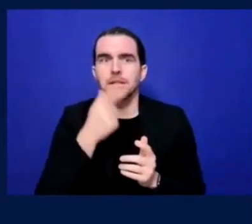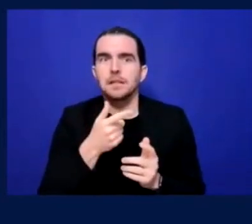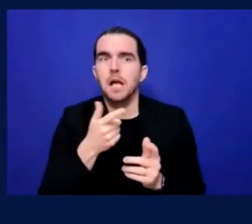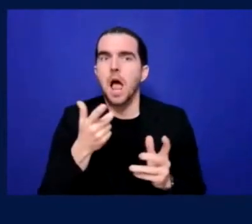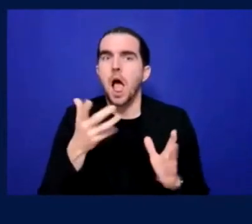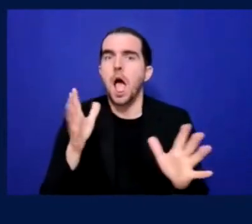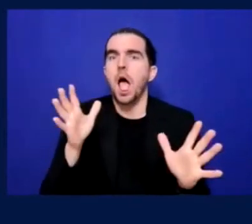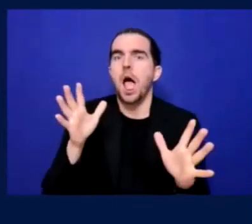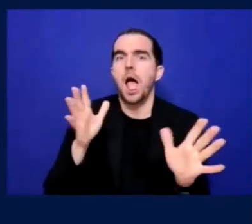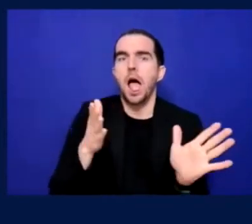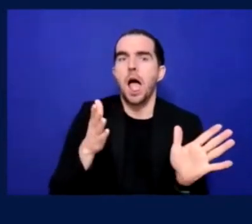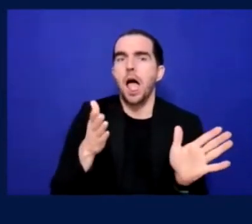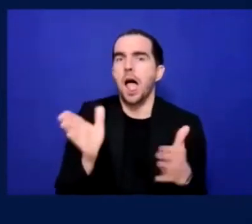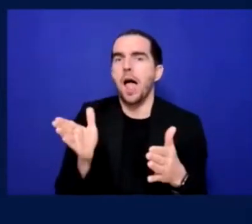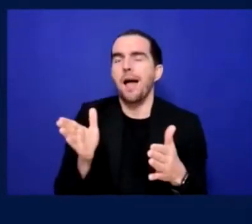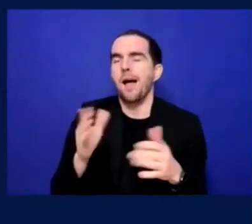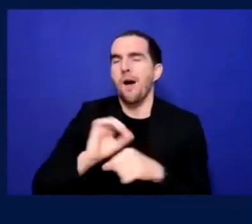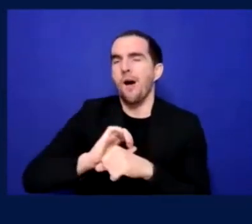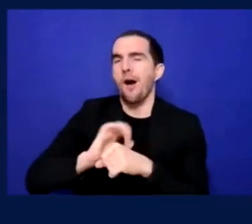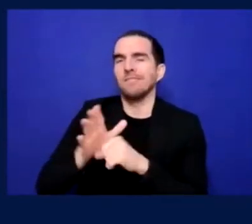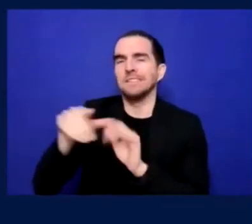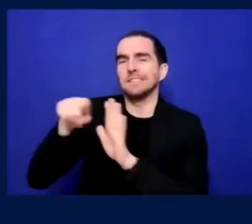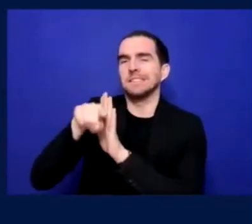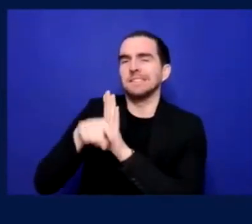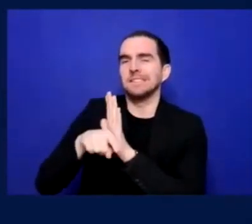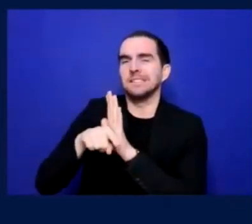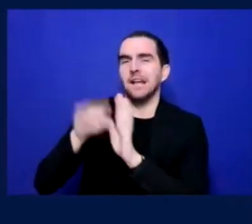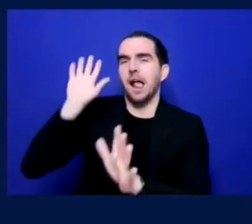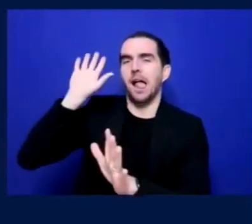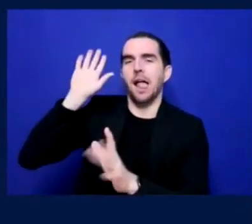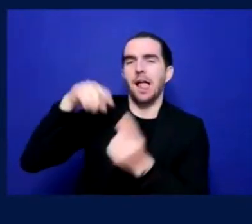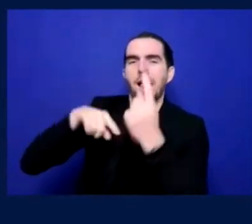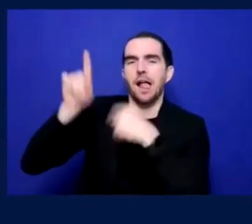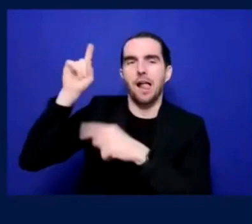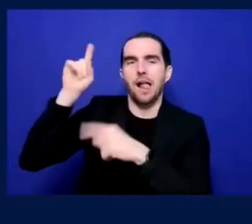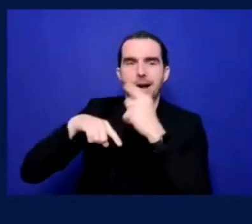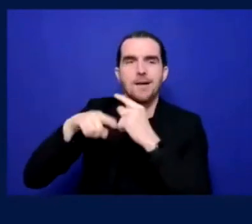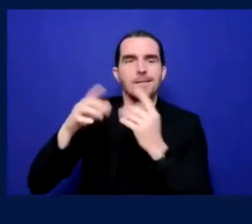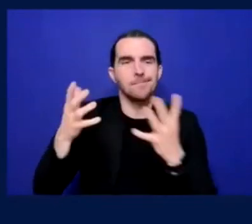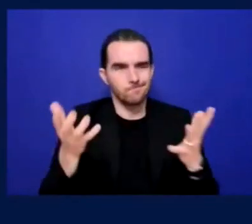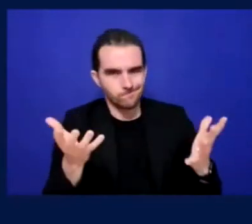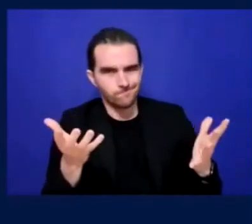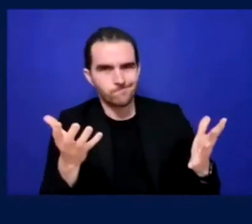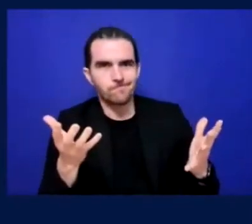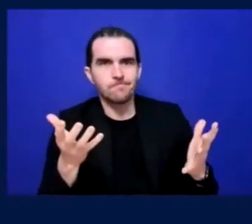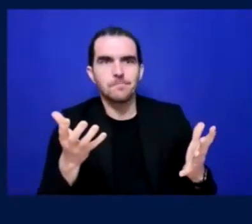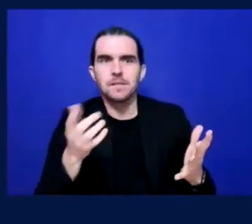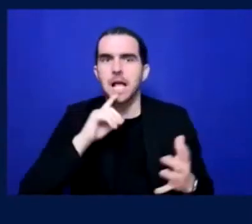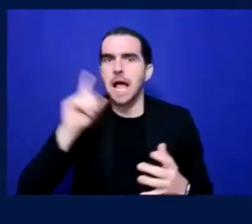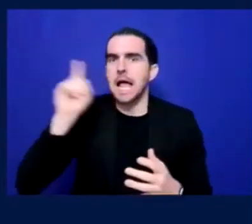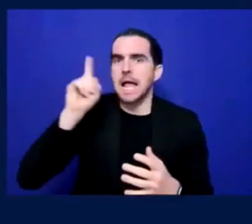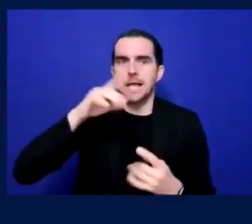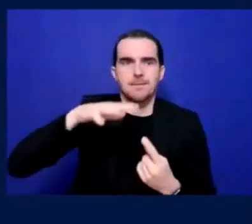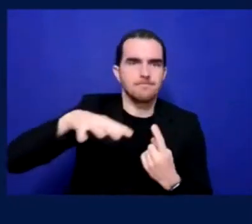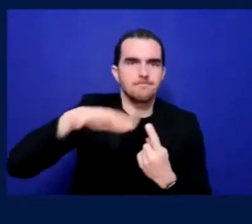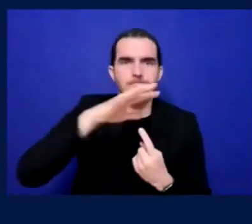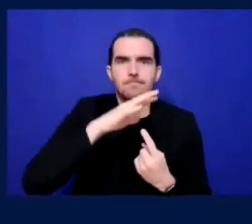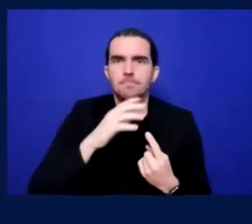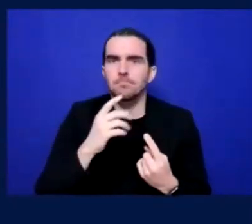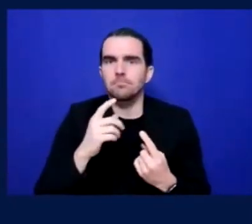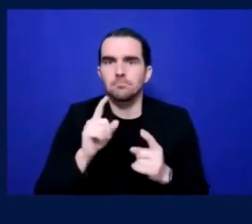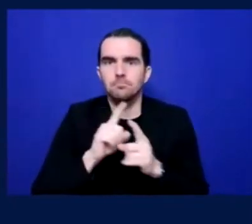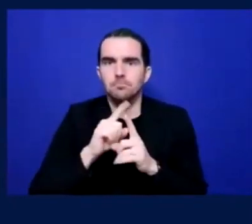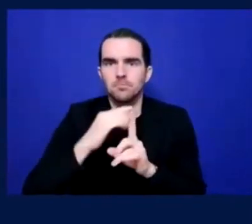refused to give me a ticket because of my guide dog. They actually said to me, you know, if you wanted to have a person as a sighted guide,